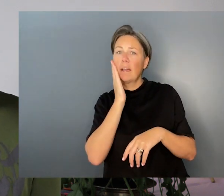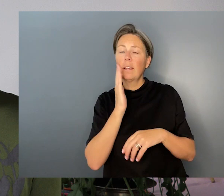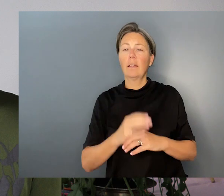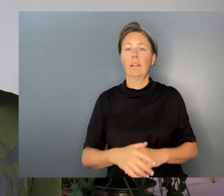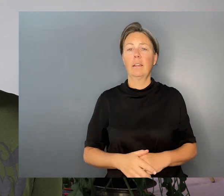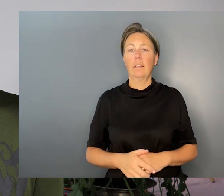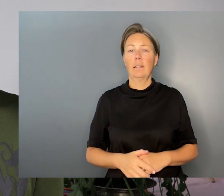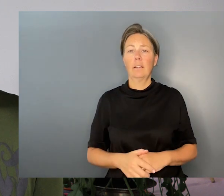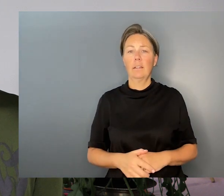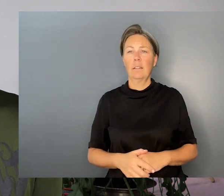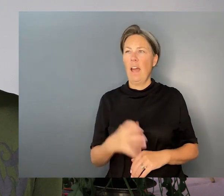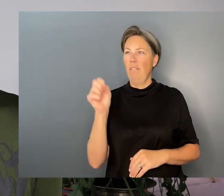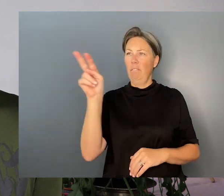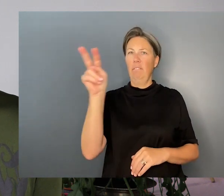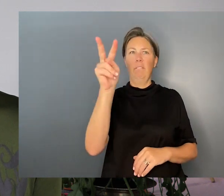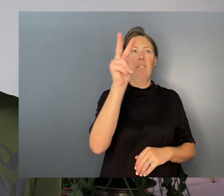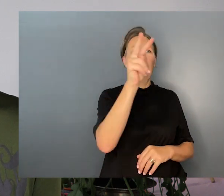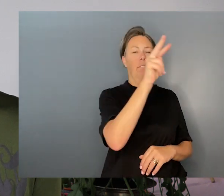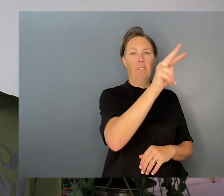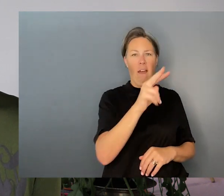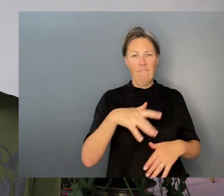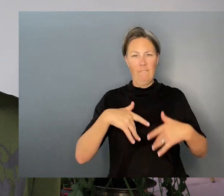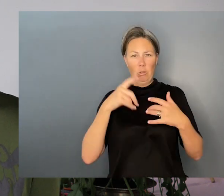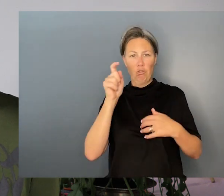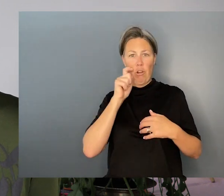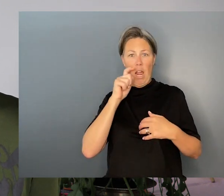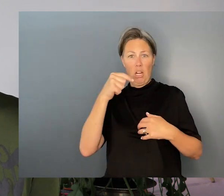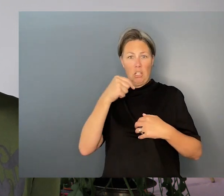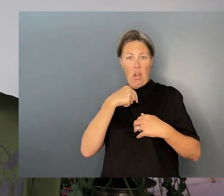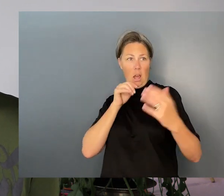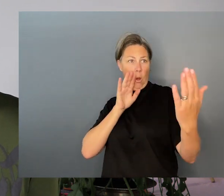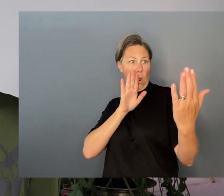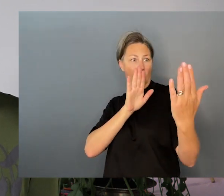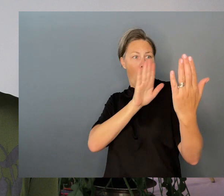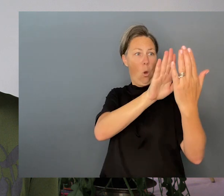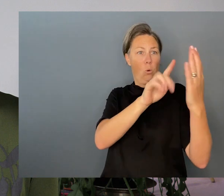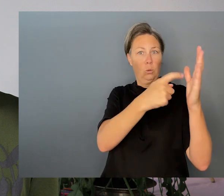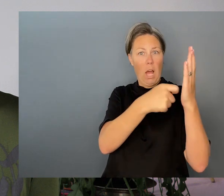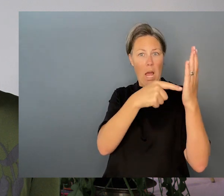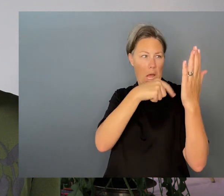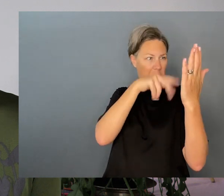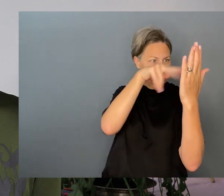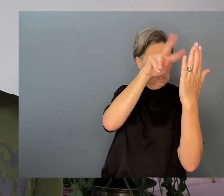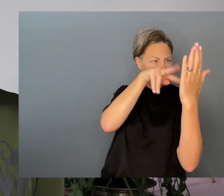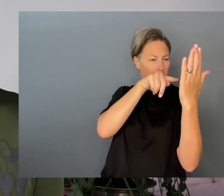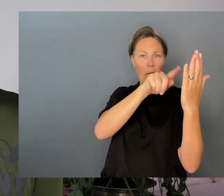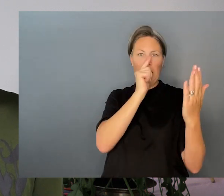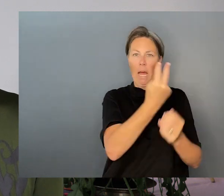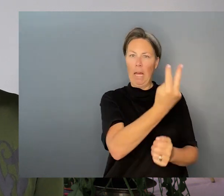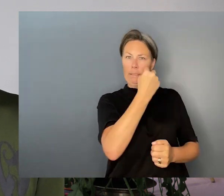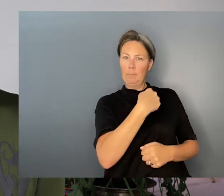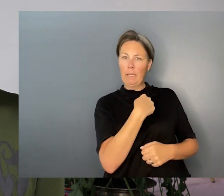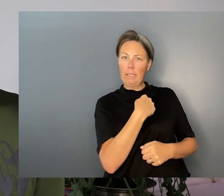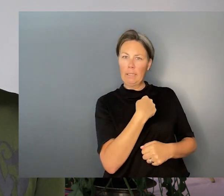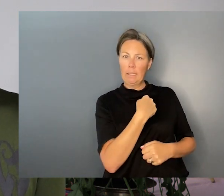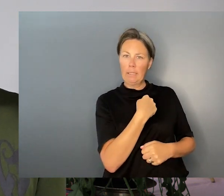There's something perverted about getting close enough to corrupt the privacy of a thing that can't do the same back. Even time in here